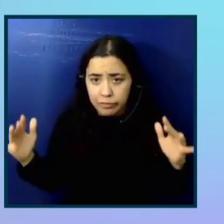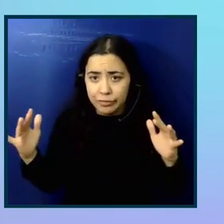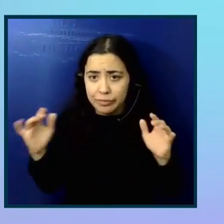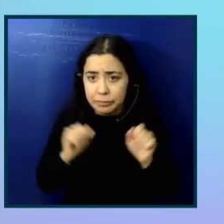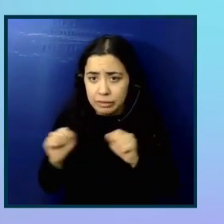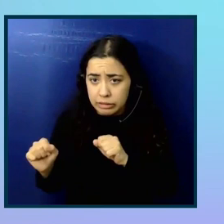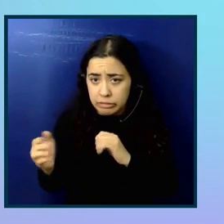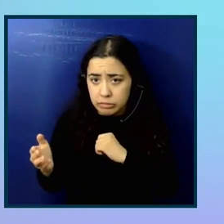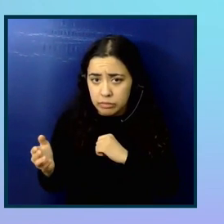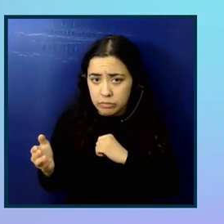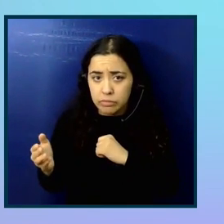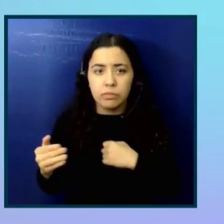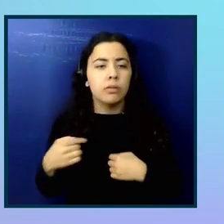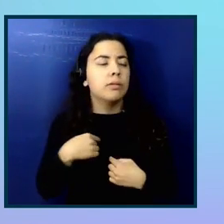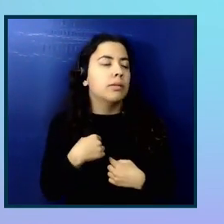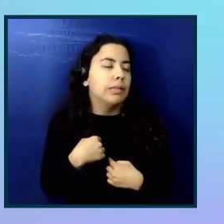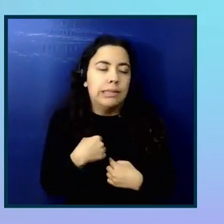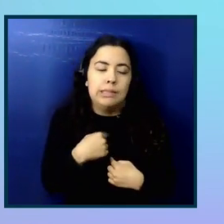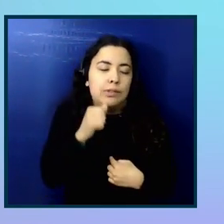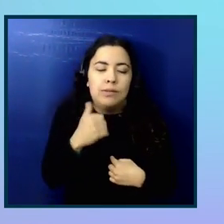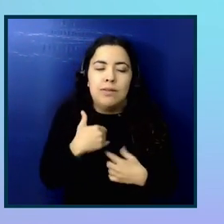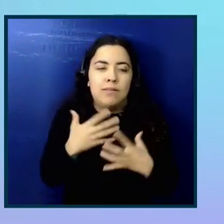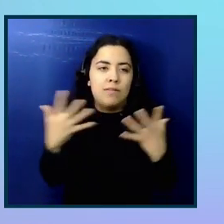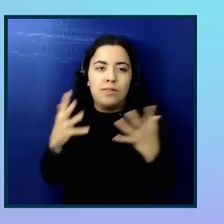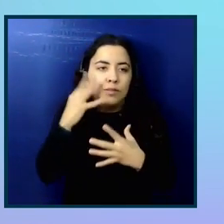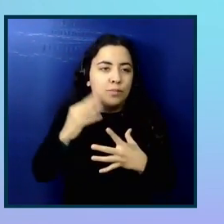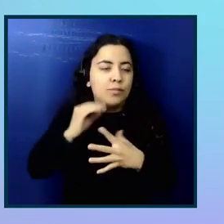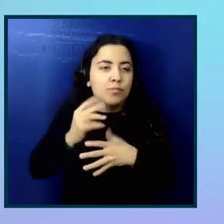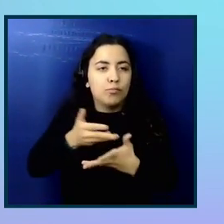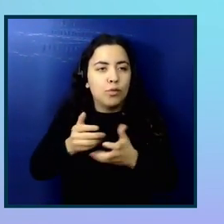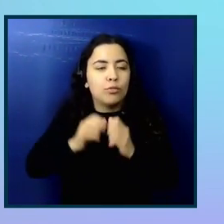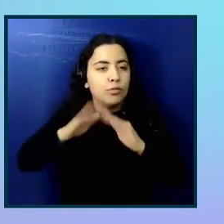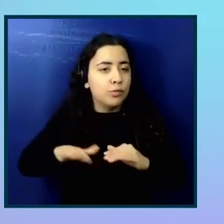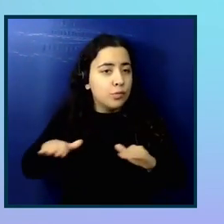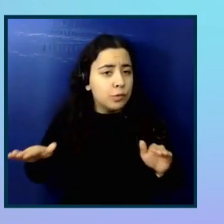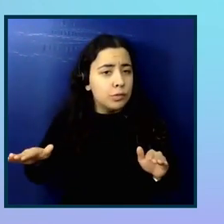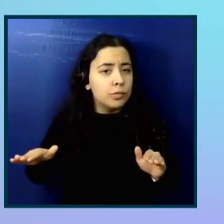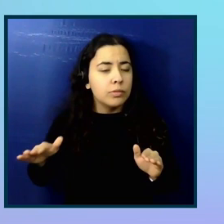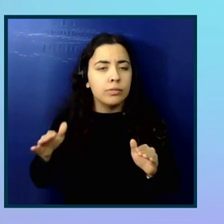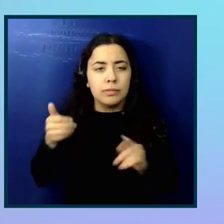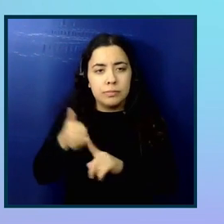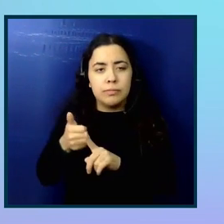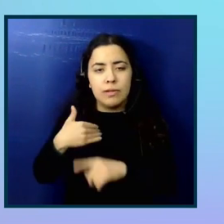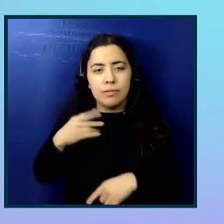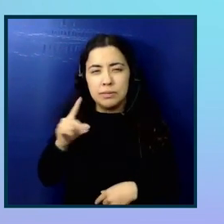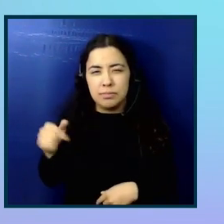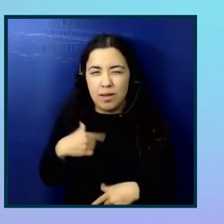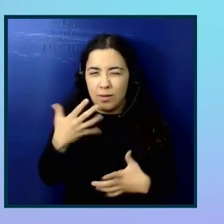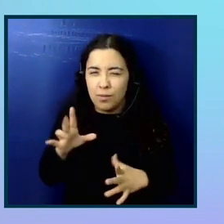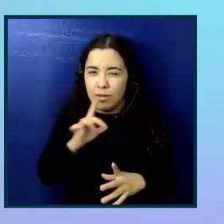Yeah, I don't have as much experience working with children living with disabilities. So I wouldn't want to